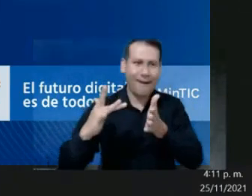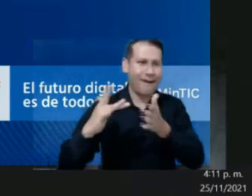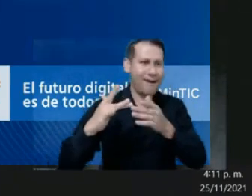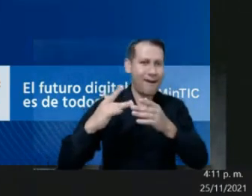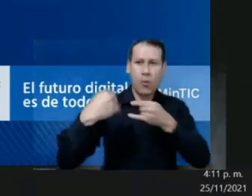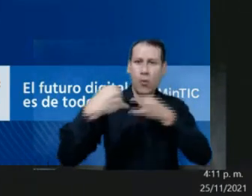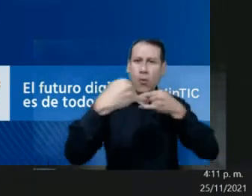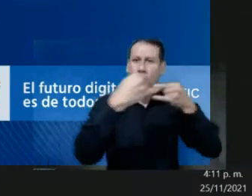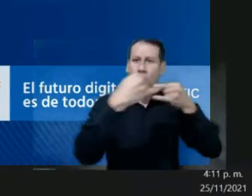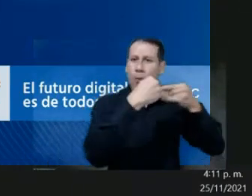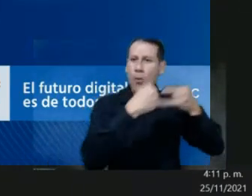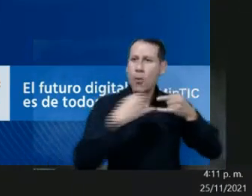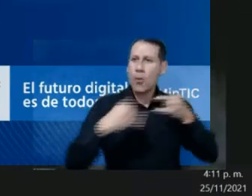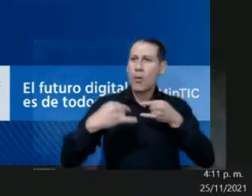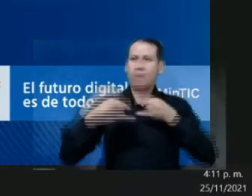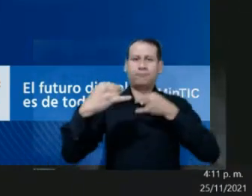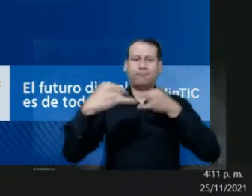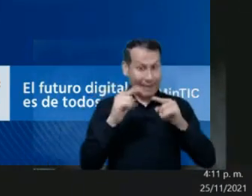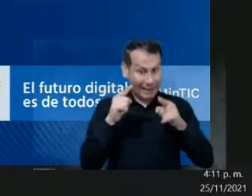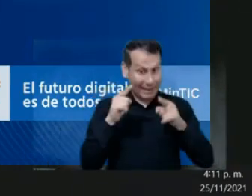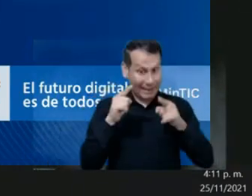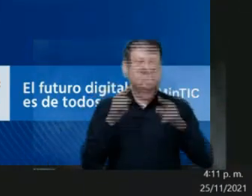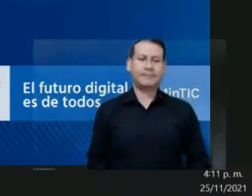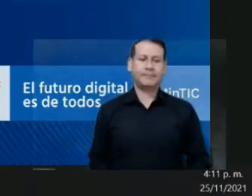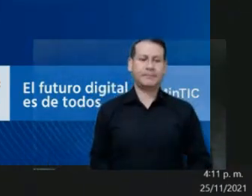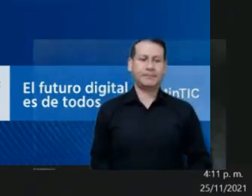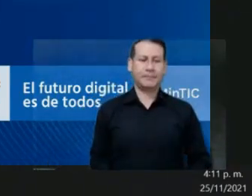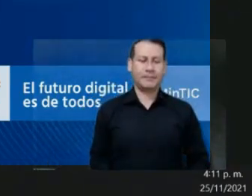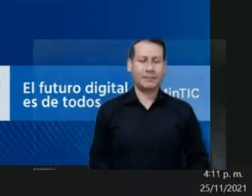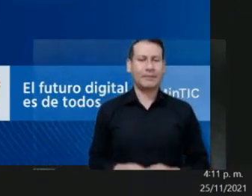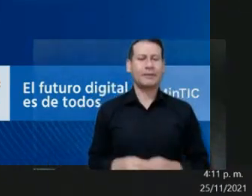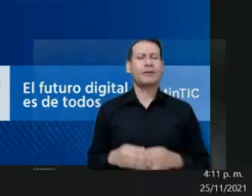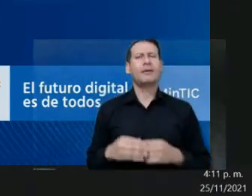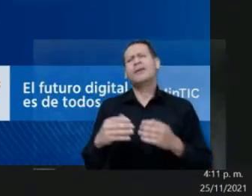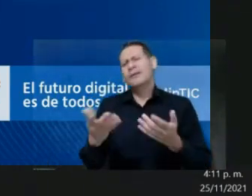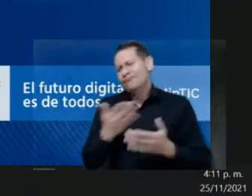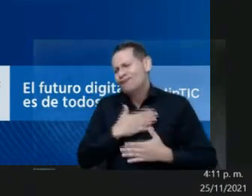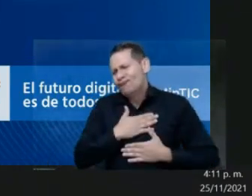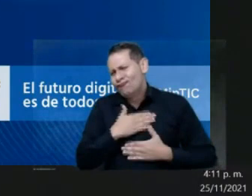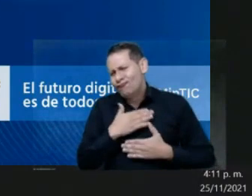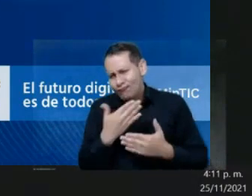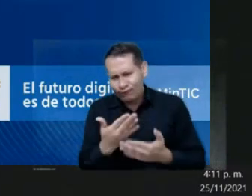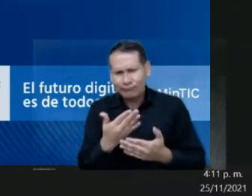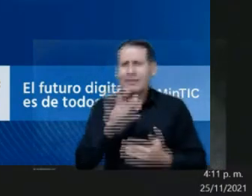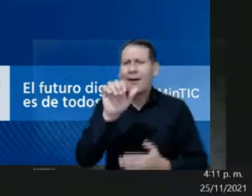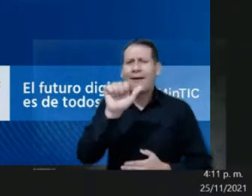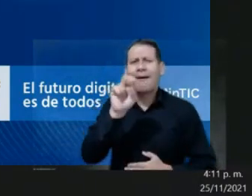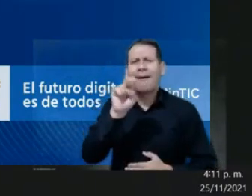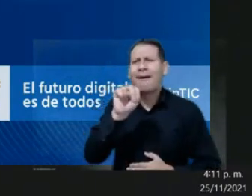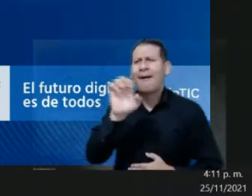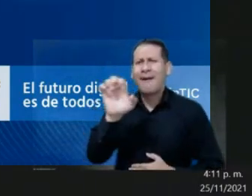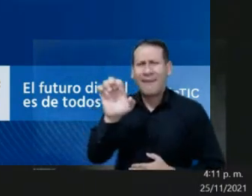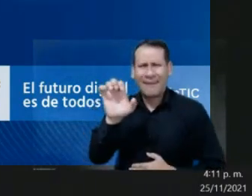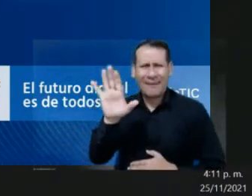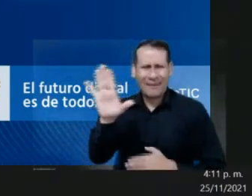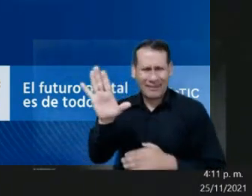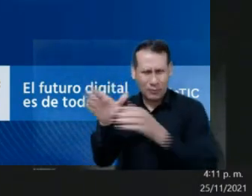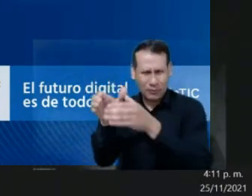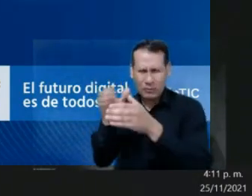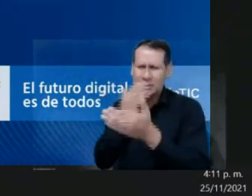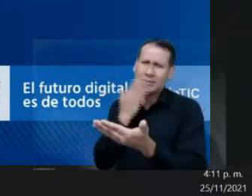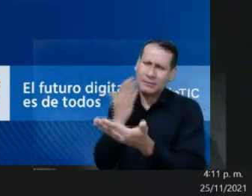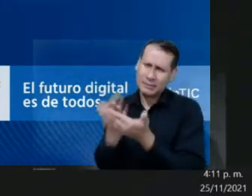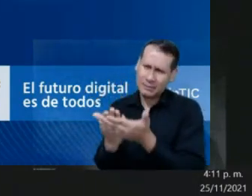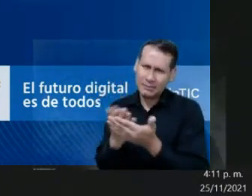strategic sectors here in present so that we can analyze that, and also to read and thank Anne, specifically Miguel